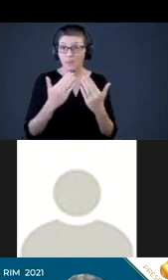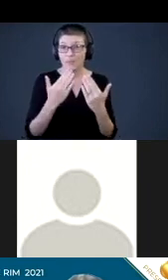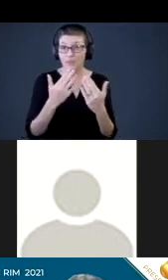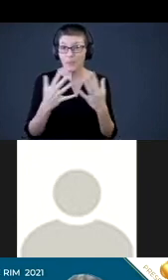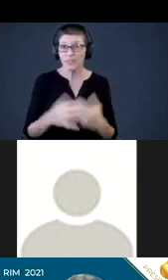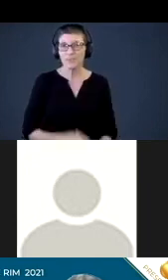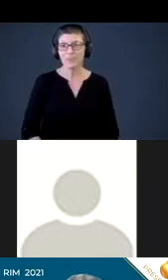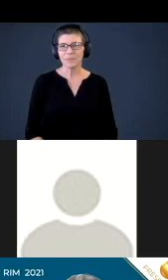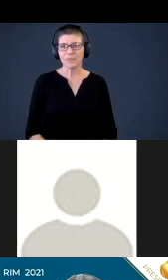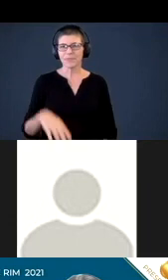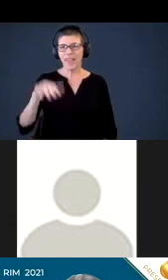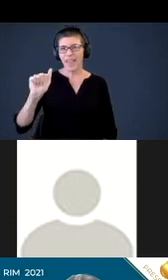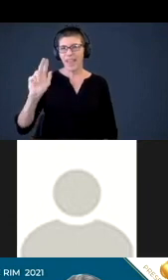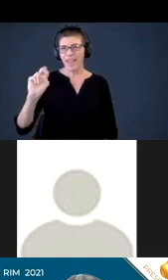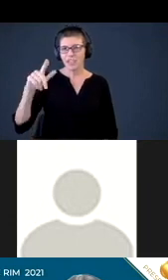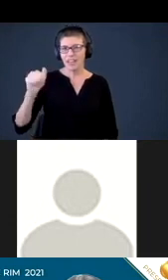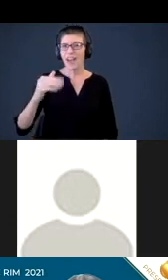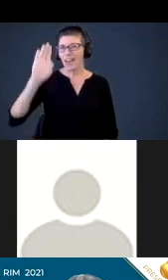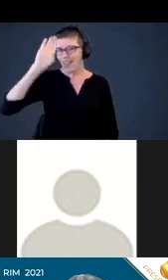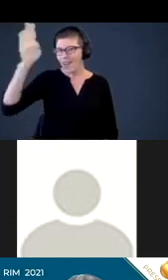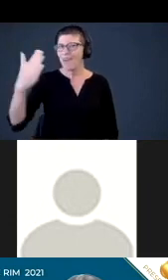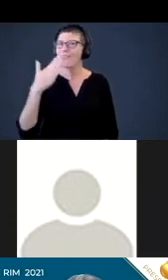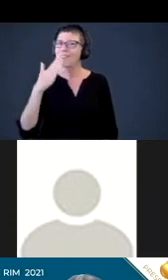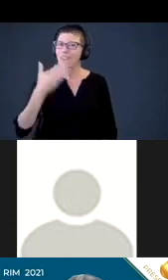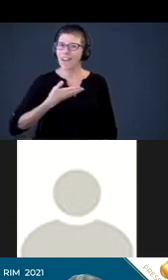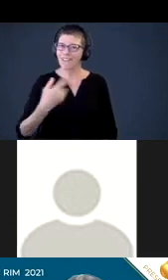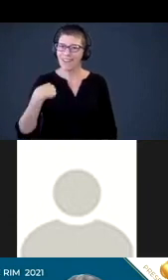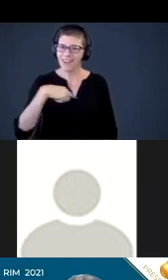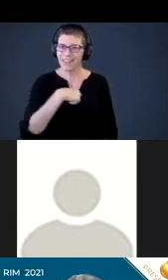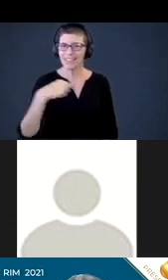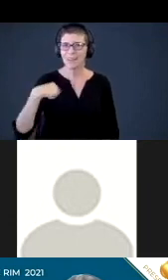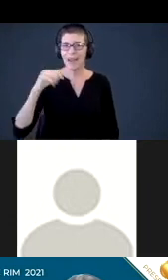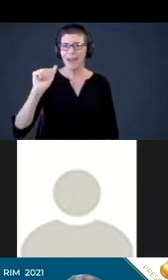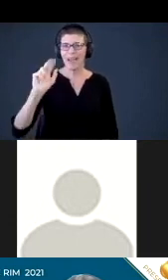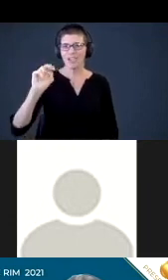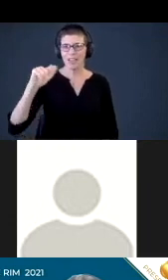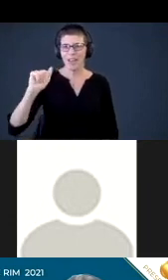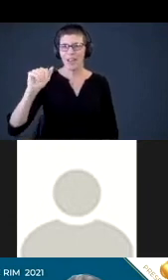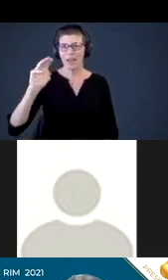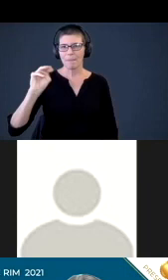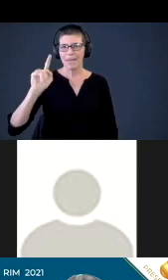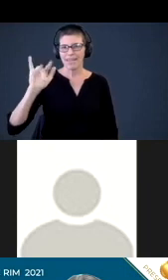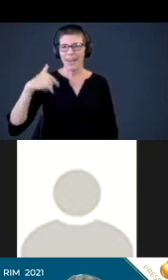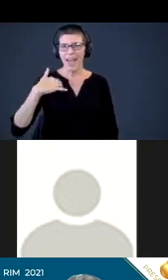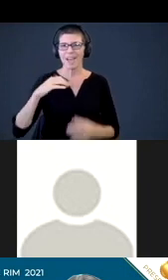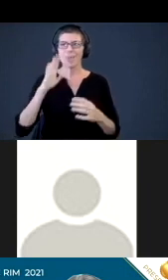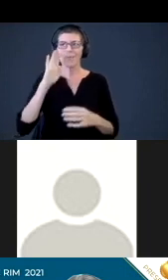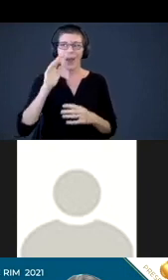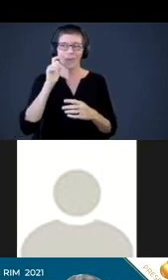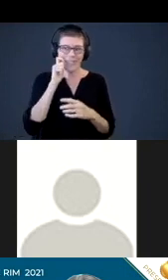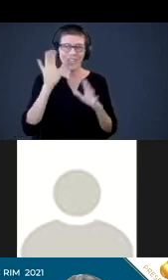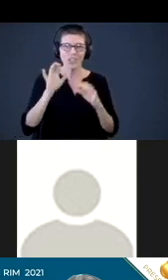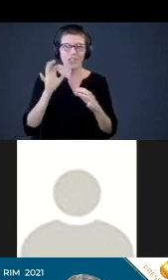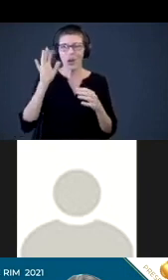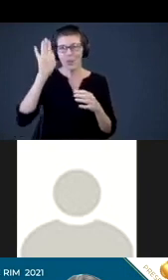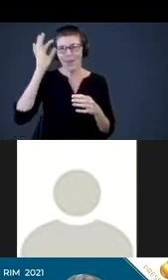Hello. Thank you for having us. Thank you, Nicole. I am Angela Mattian. I have brown skin and dark brown hair. Today I tied it